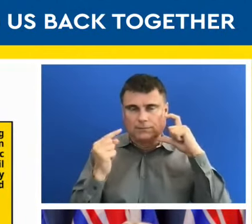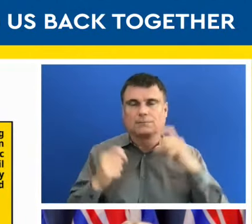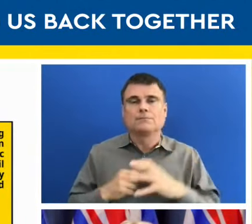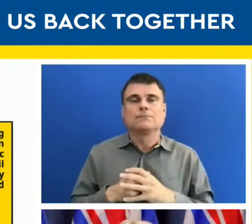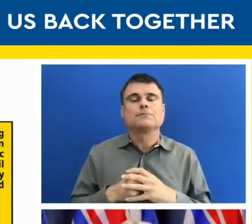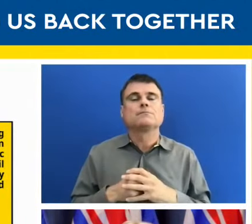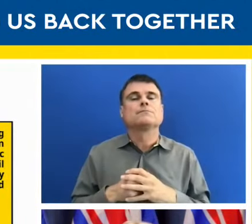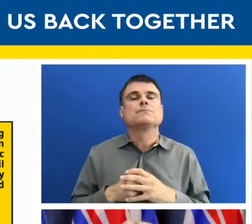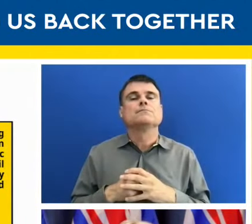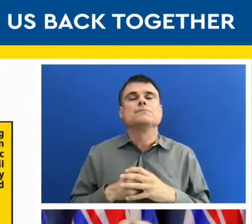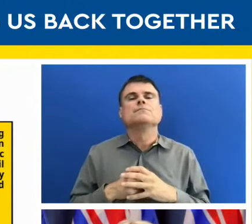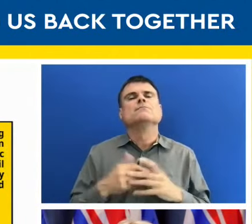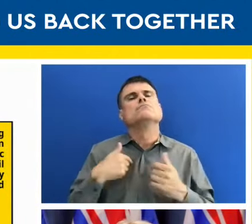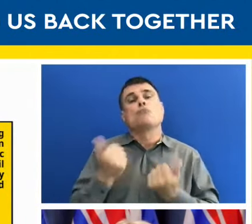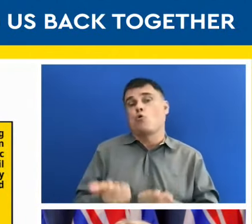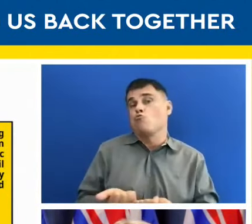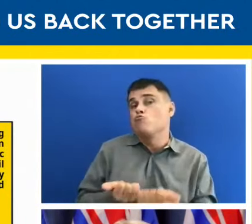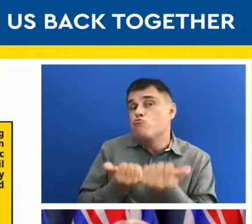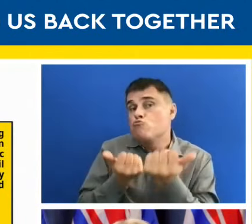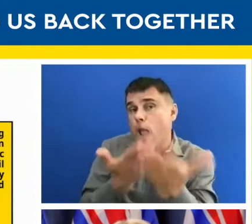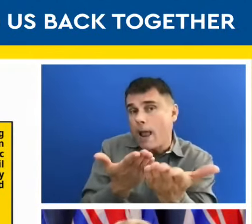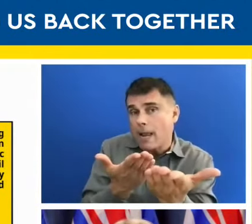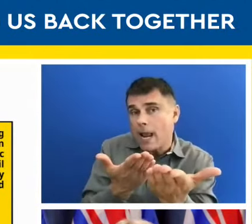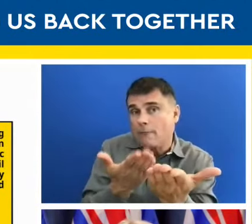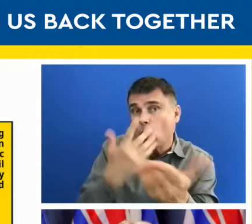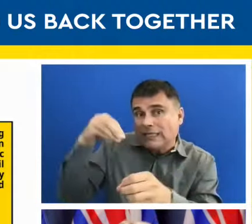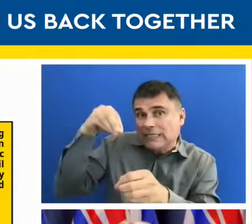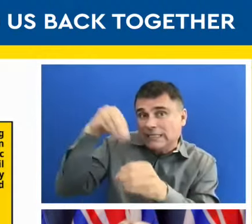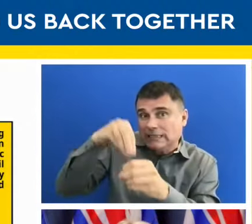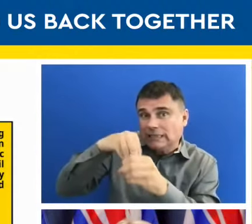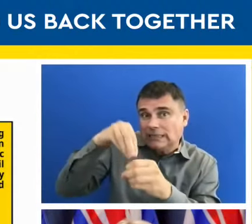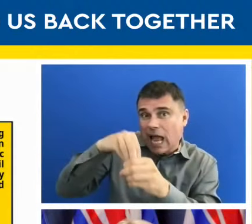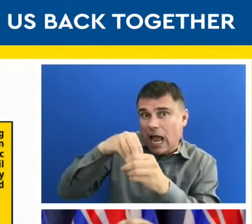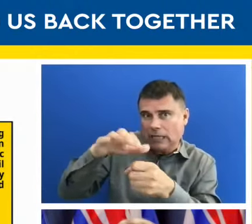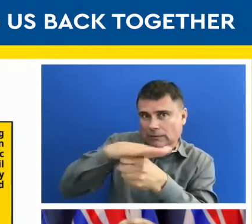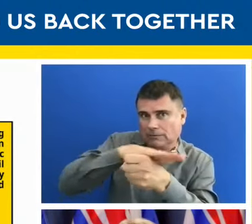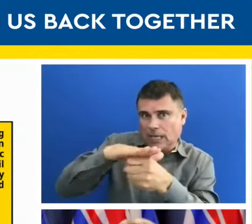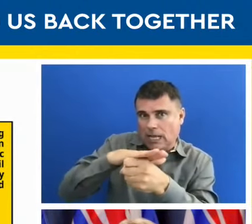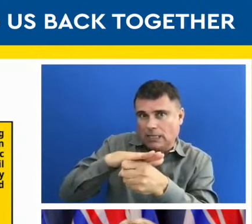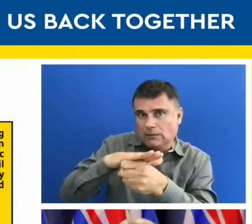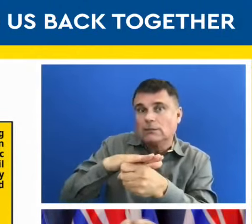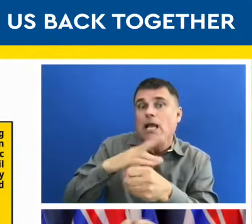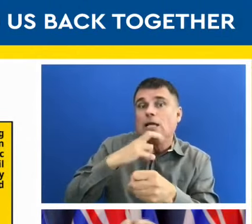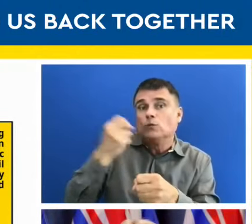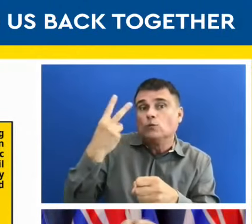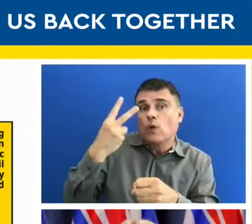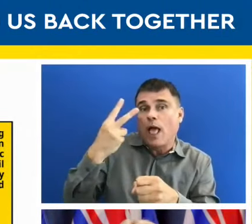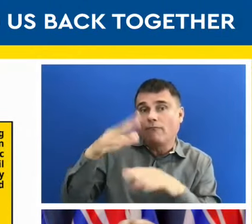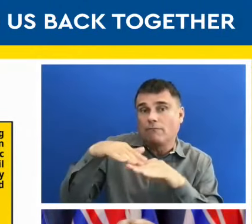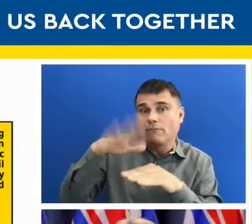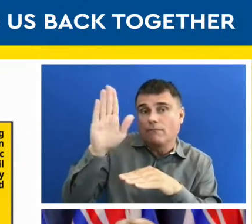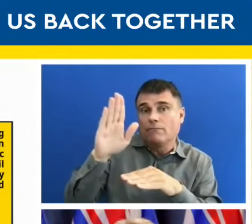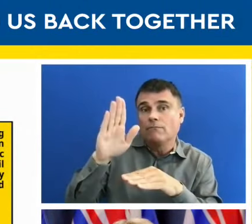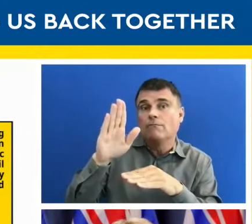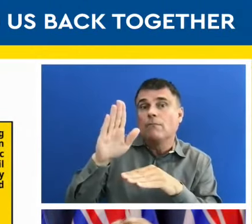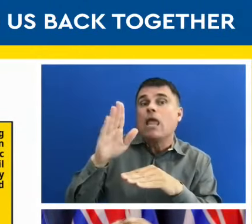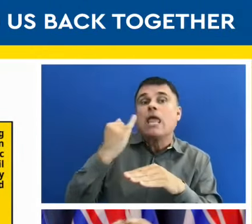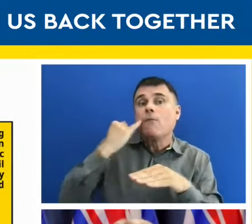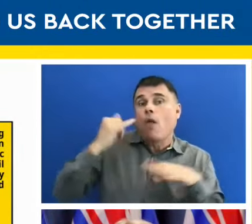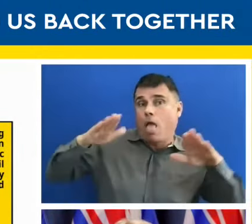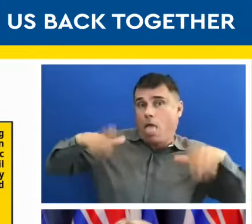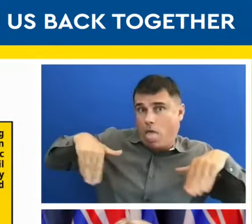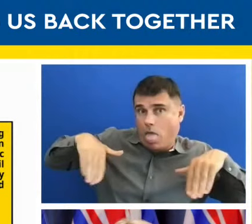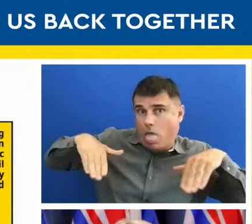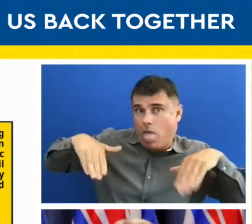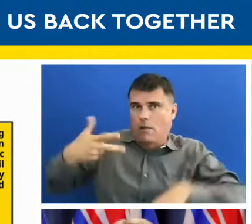in all indoor public spaces for all people 12 and over who are not yet fully immunized. So that means